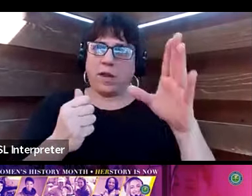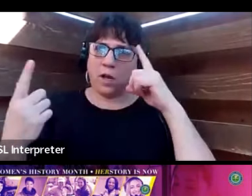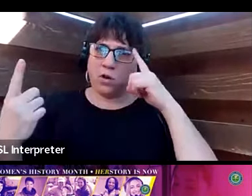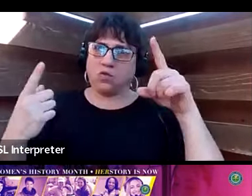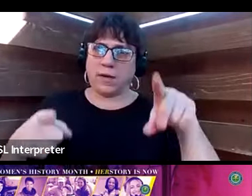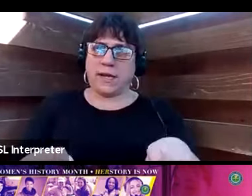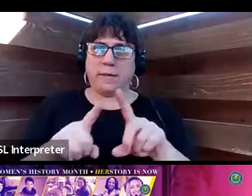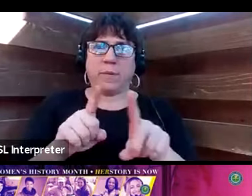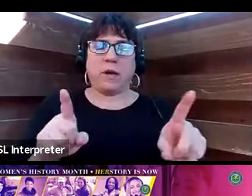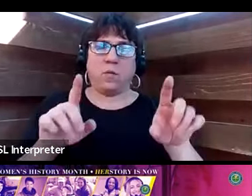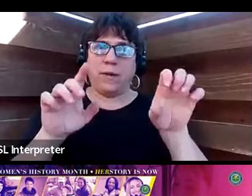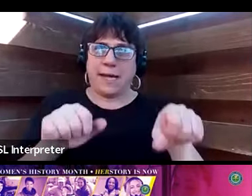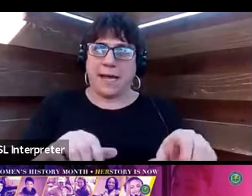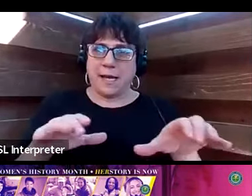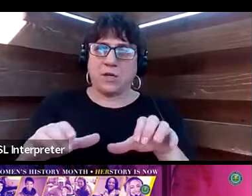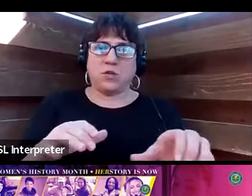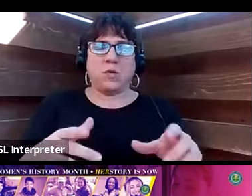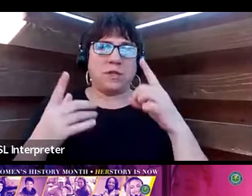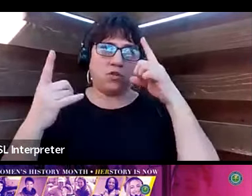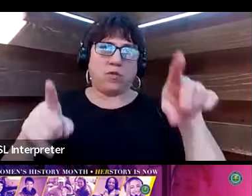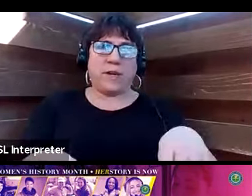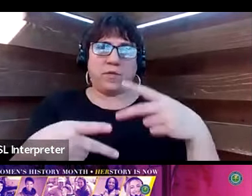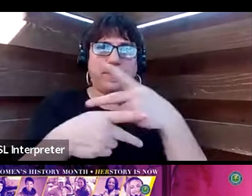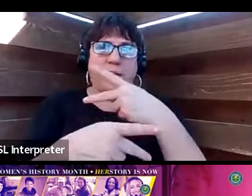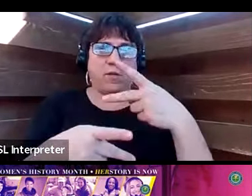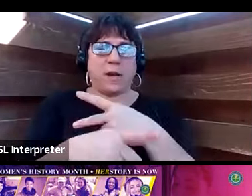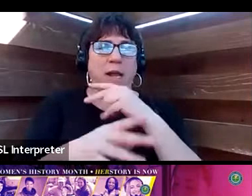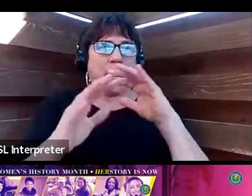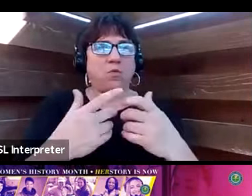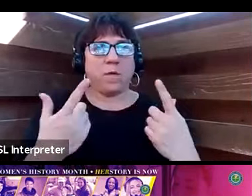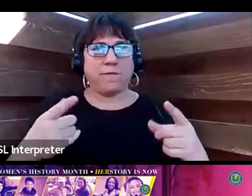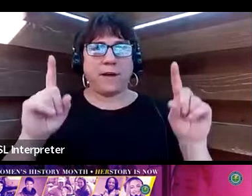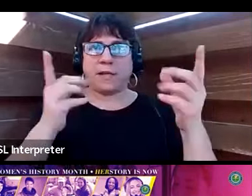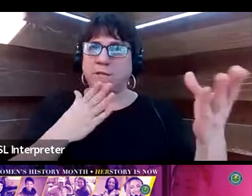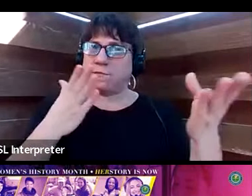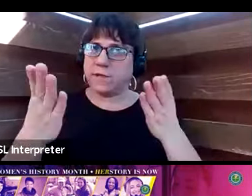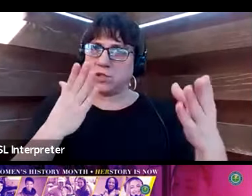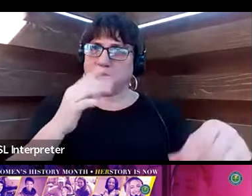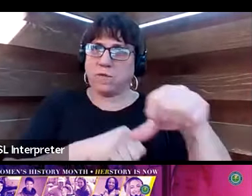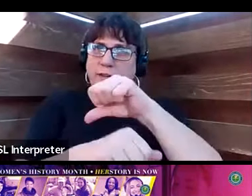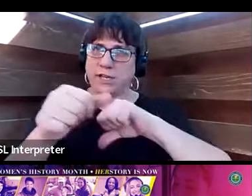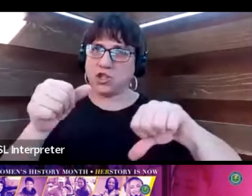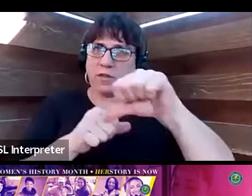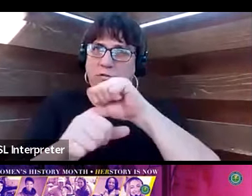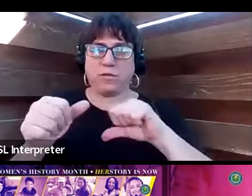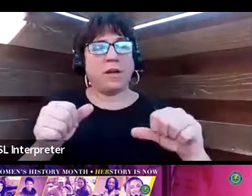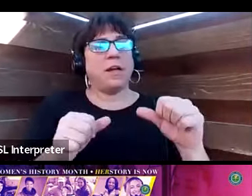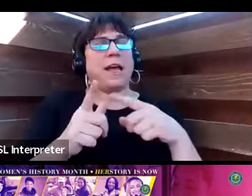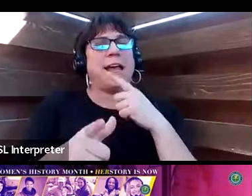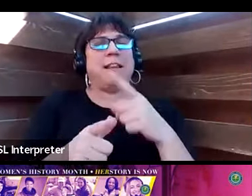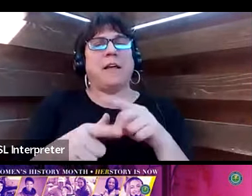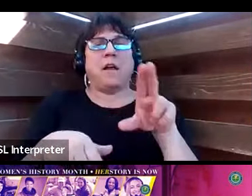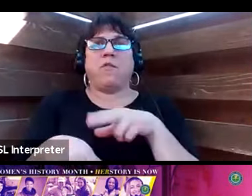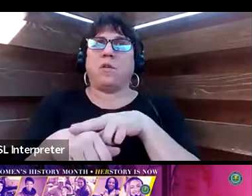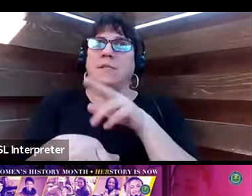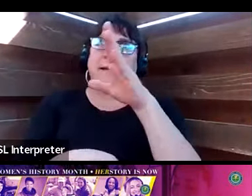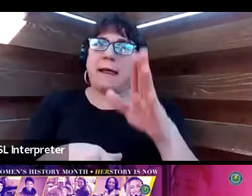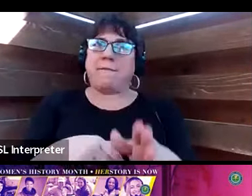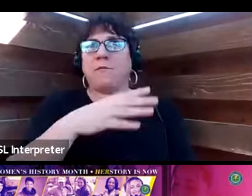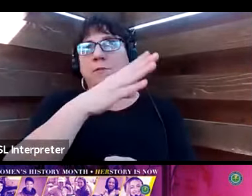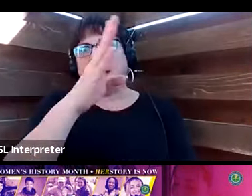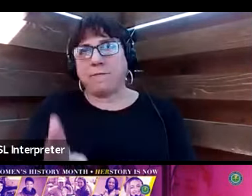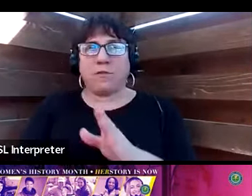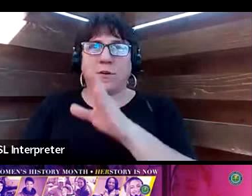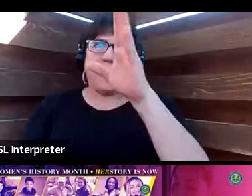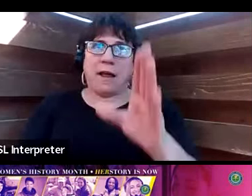but what we can do is agree to figure out how to effectively serve one another. And then, of course, never, never, ever